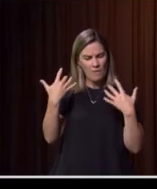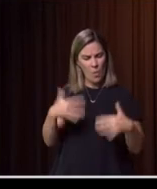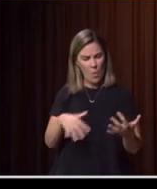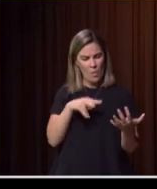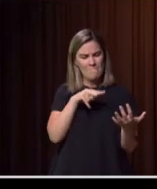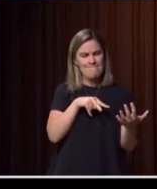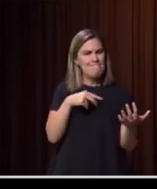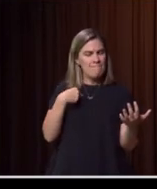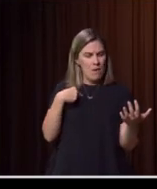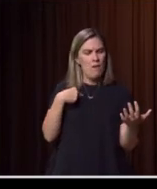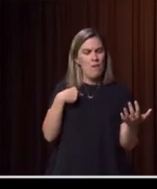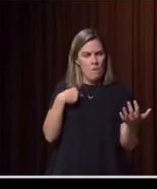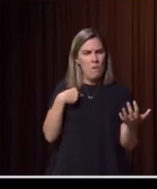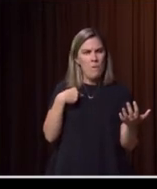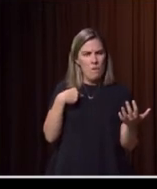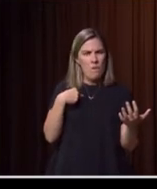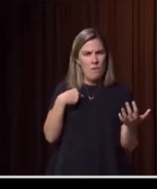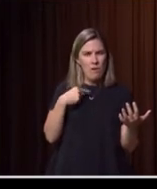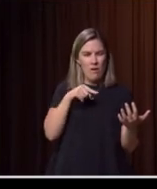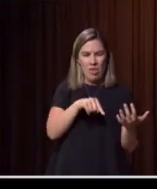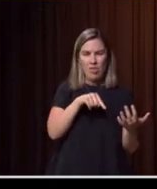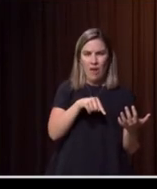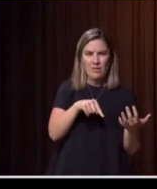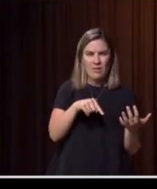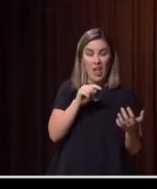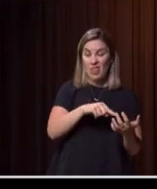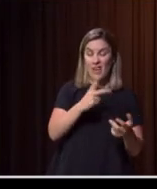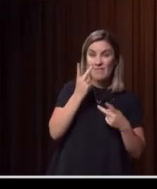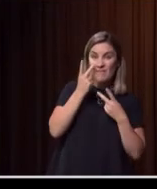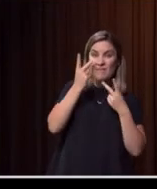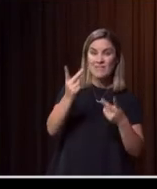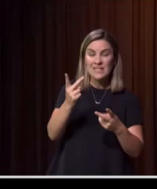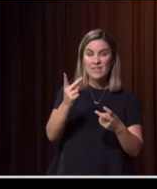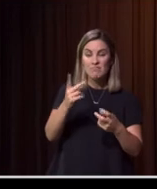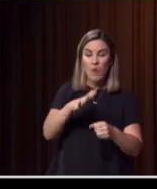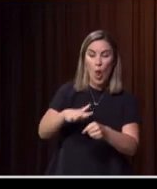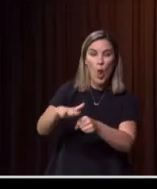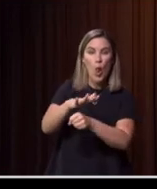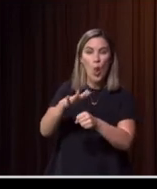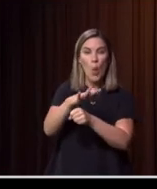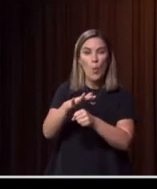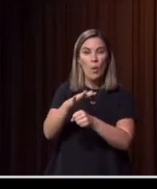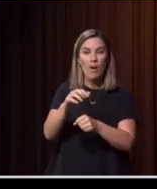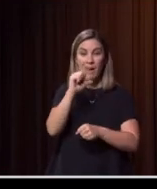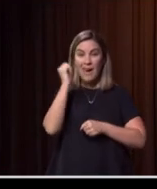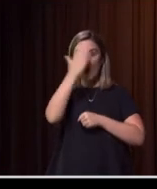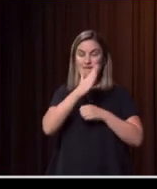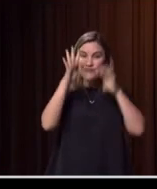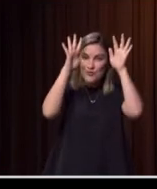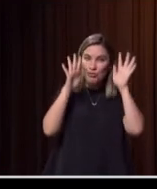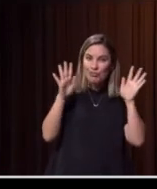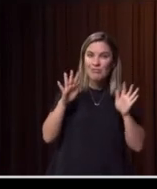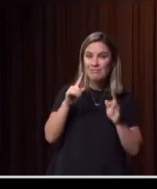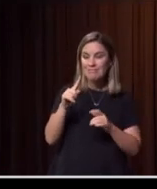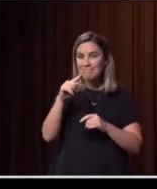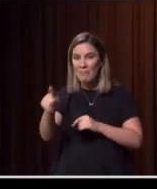And they went and saw their local indigenous leaders in the area and they spoke about the right name for fire and they've